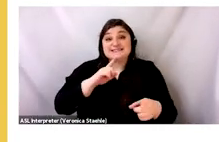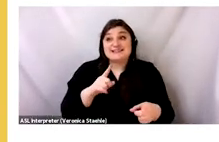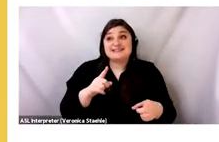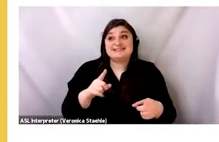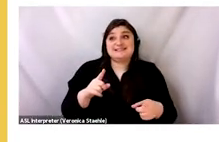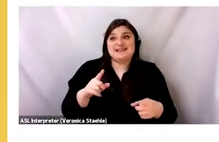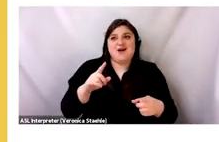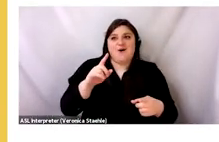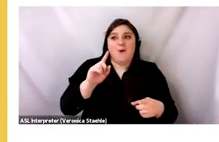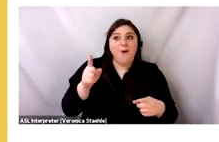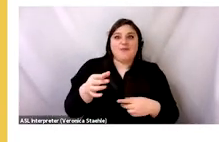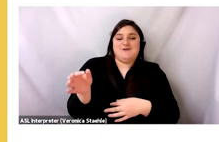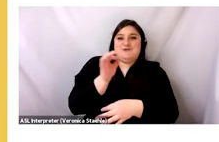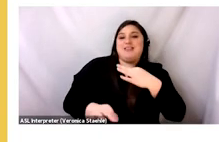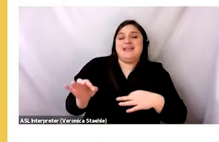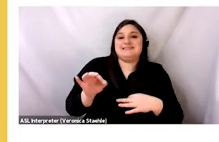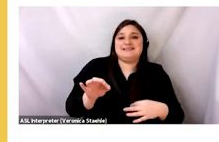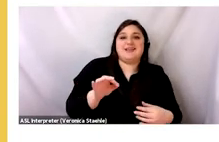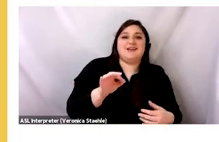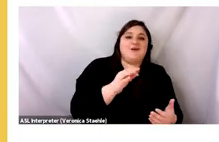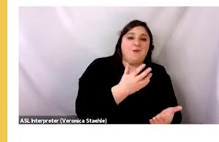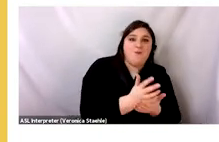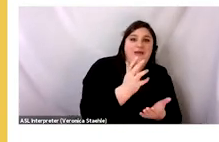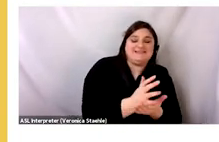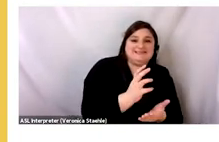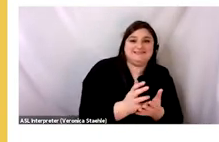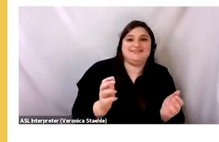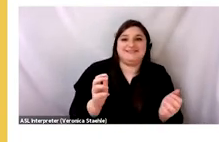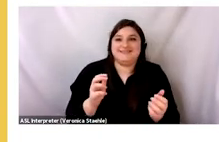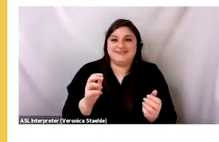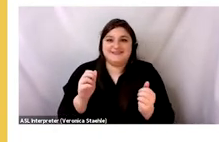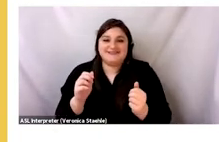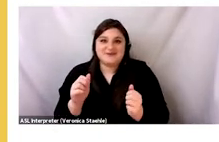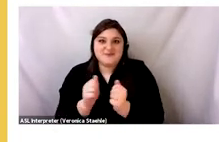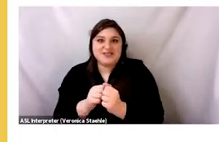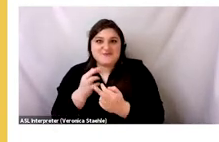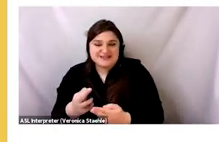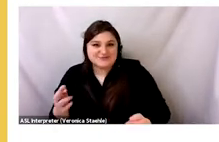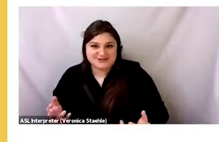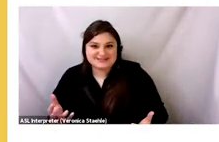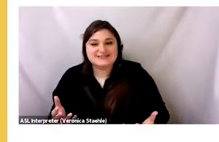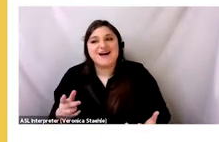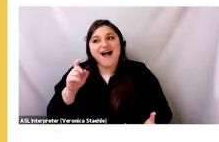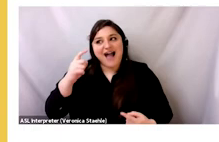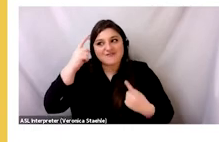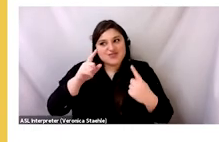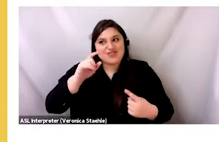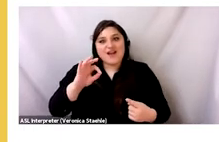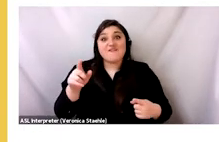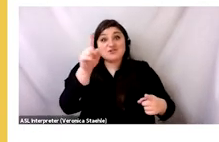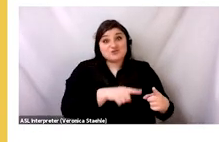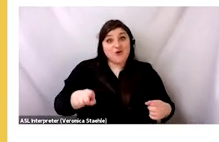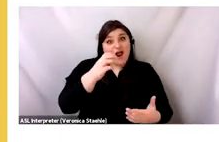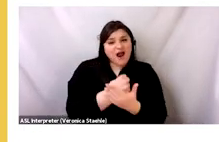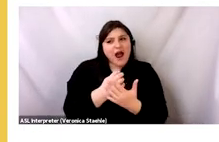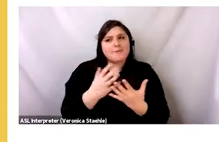So simply replacing raw resources with waste resource, you know, isn't going to solve the problem, at least not on its own. We also have